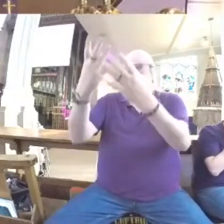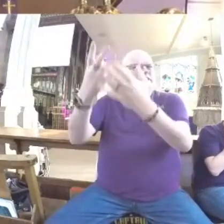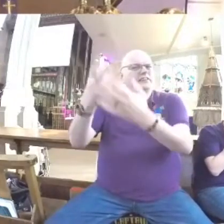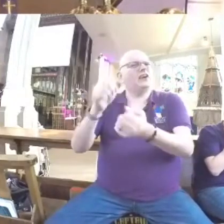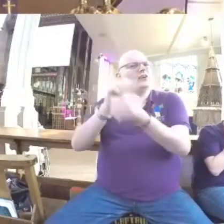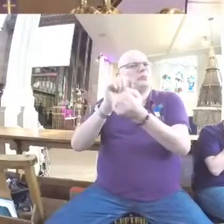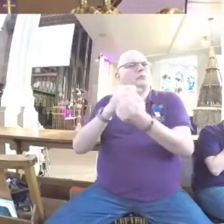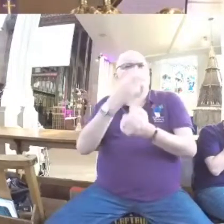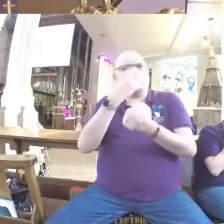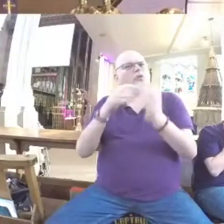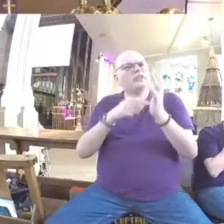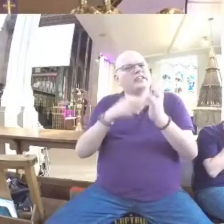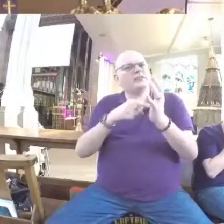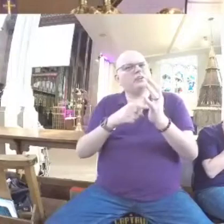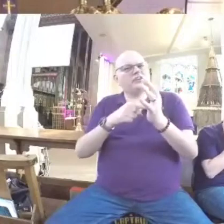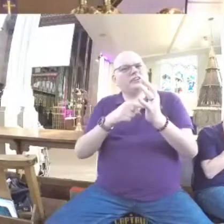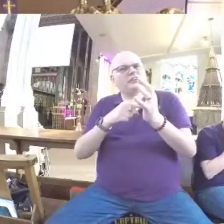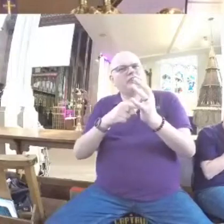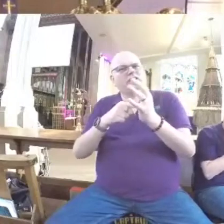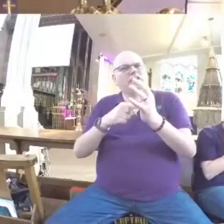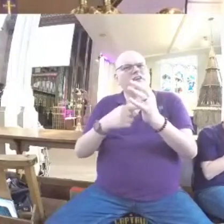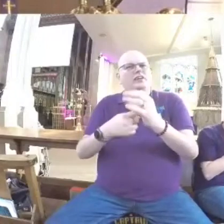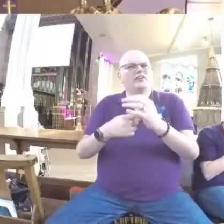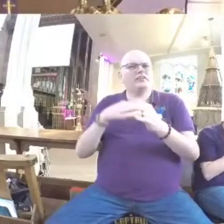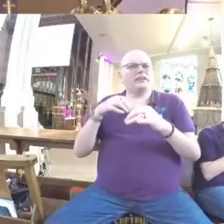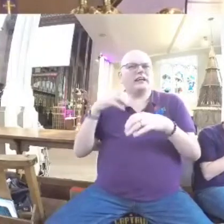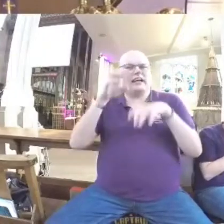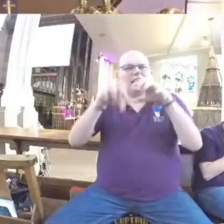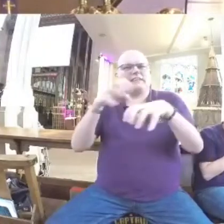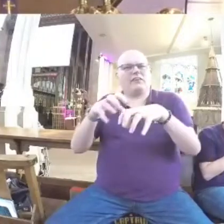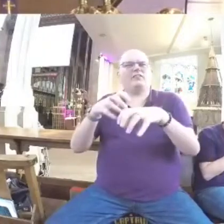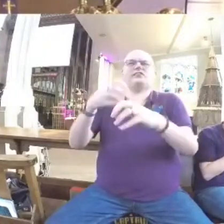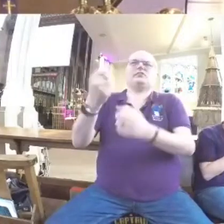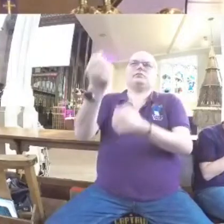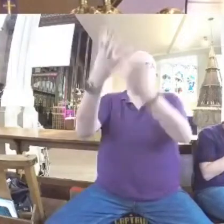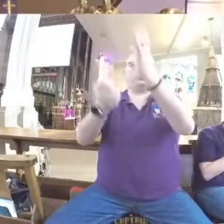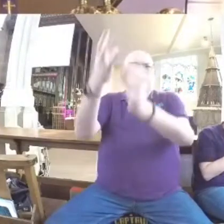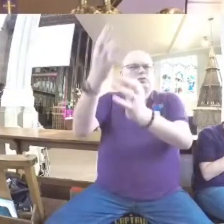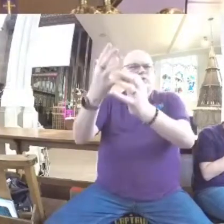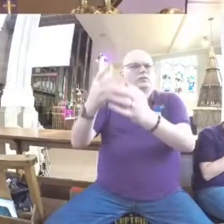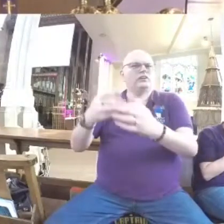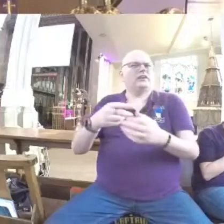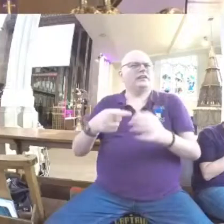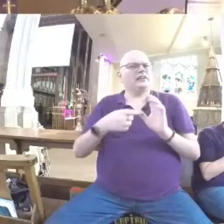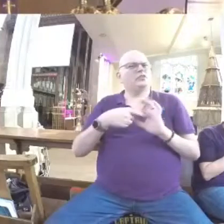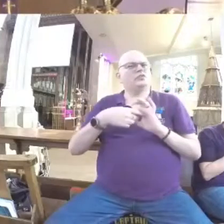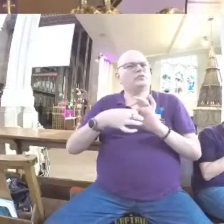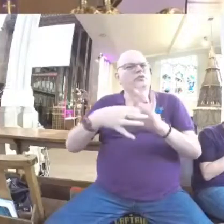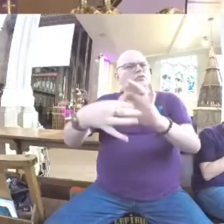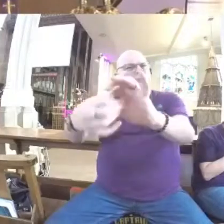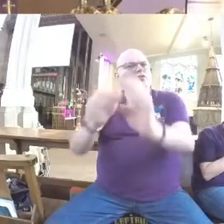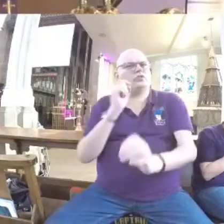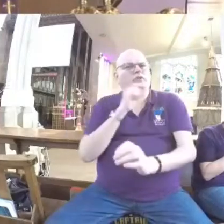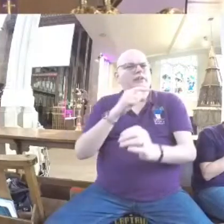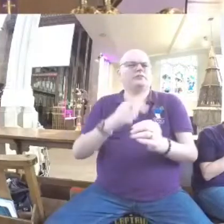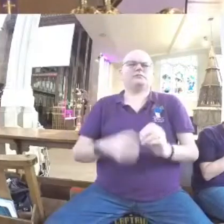tabernacle and temple. The scarlet thread runs all the way up to John the Baptist's declaration, look, the lamb of